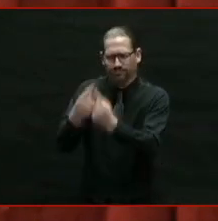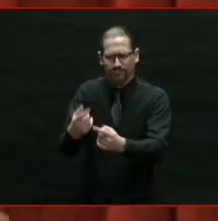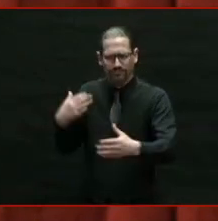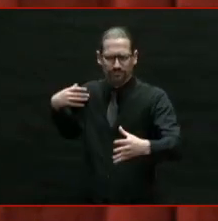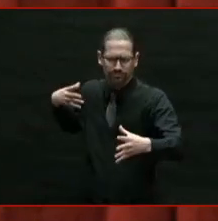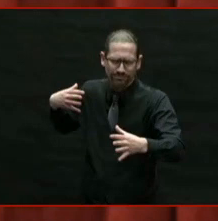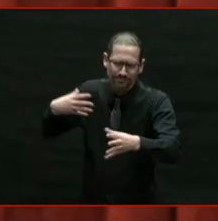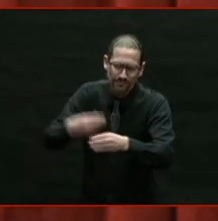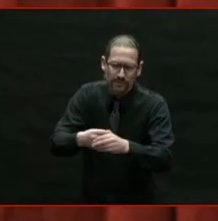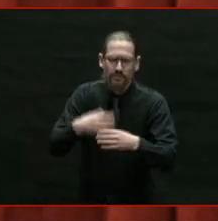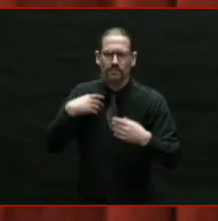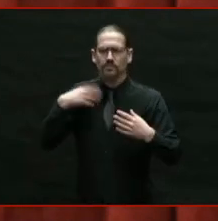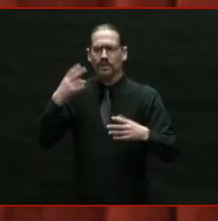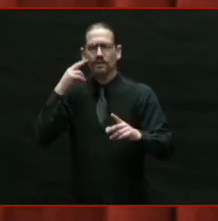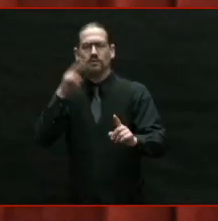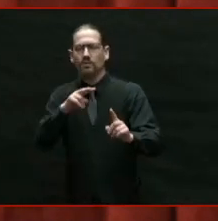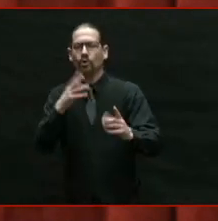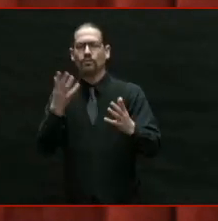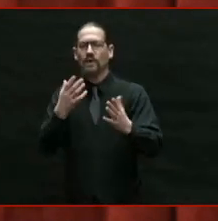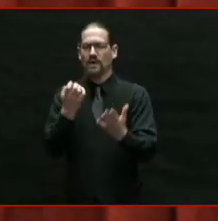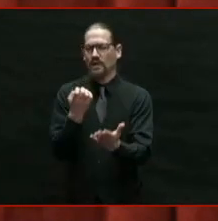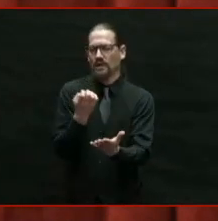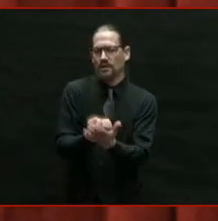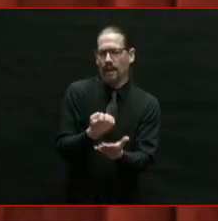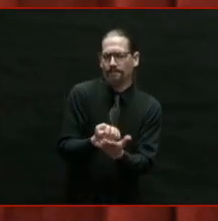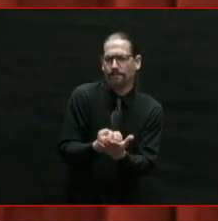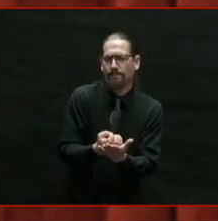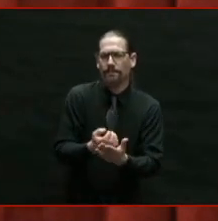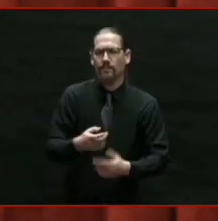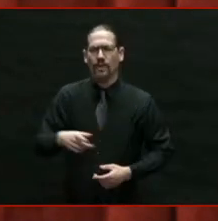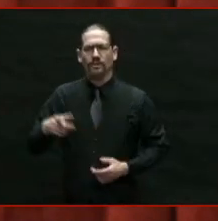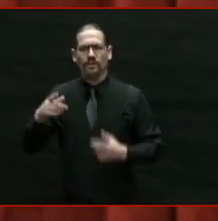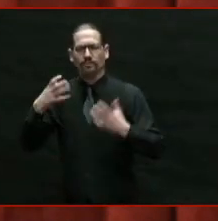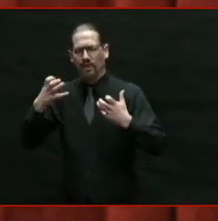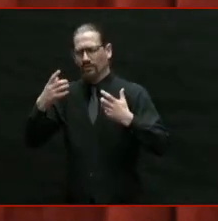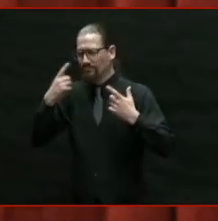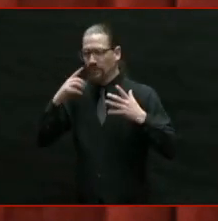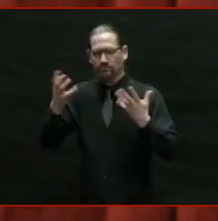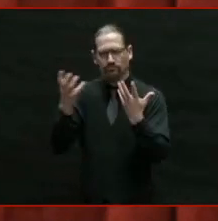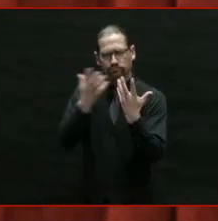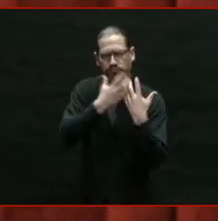an economy that works for workers.